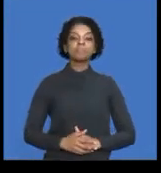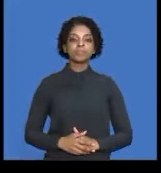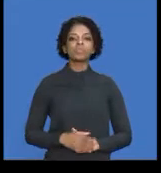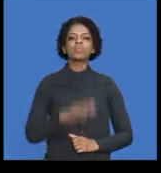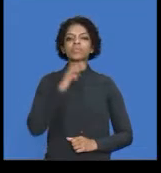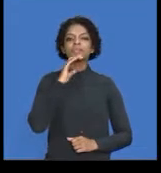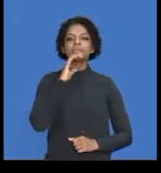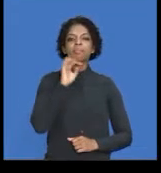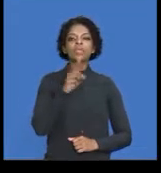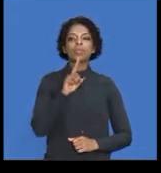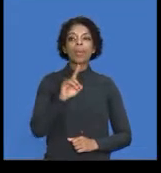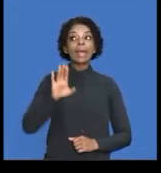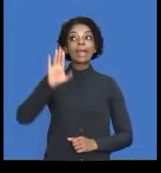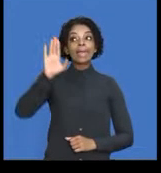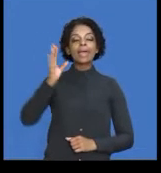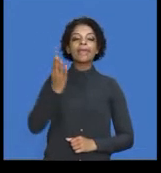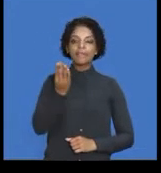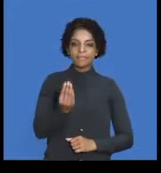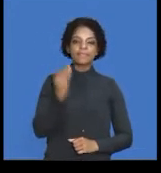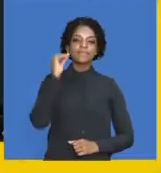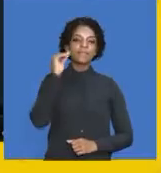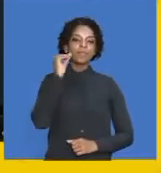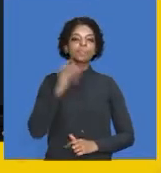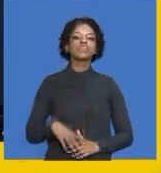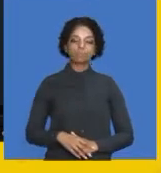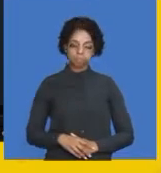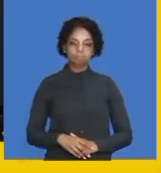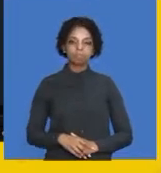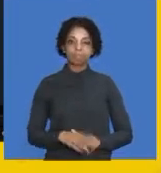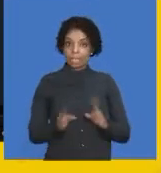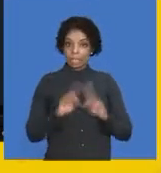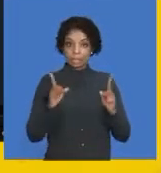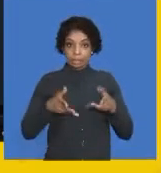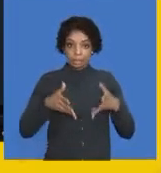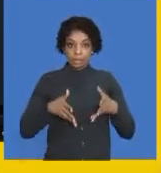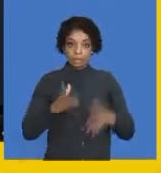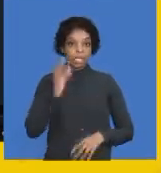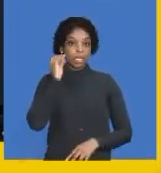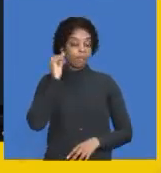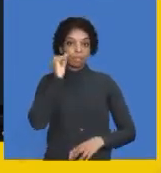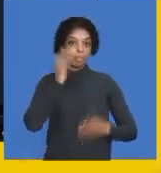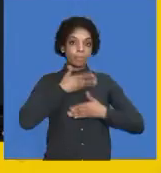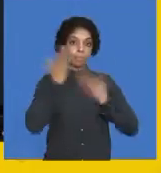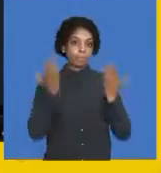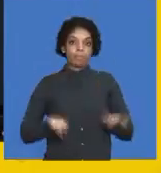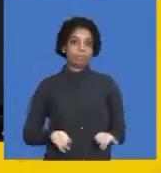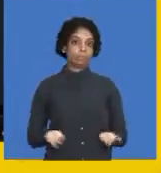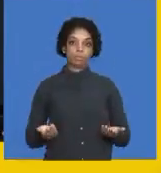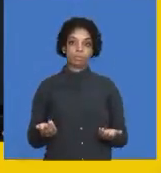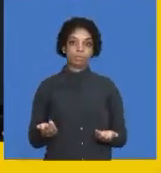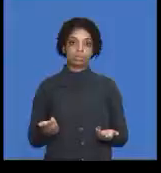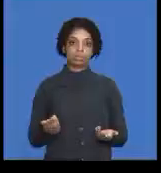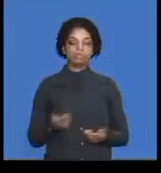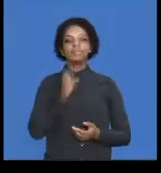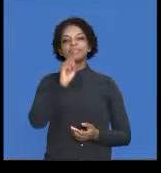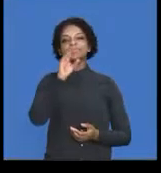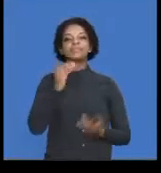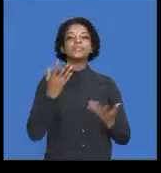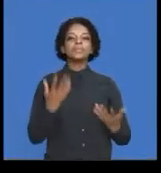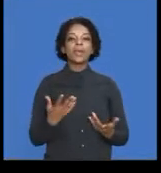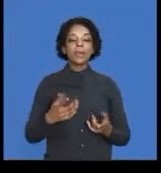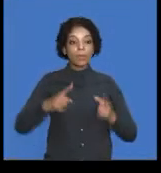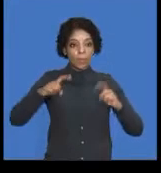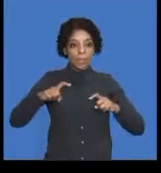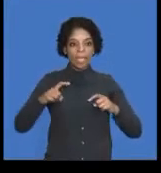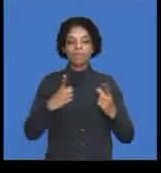they have the information. We do not have the information in our records. Therefore, we